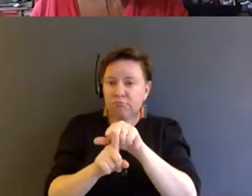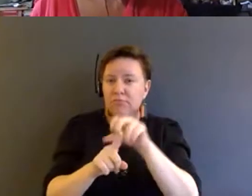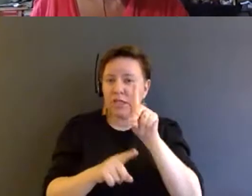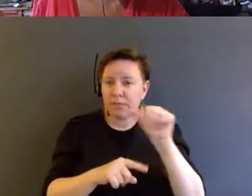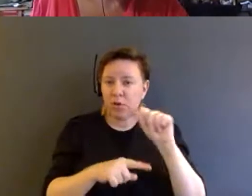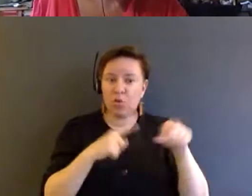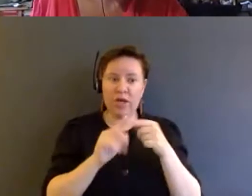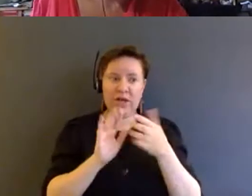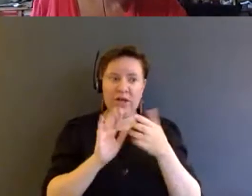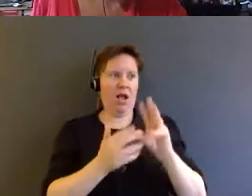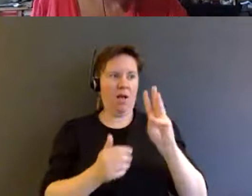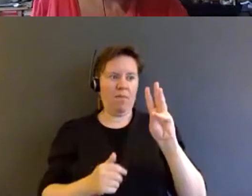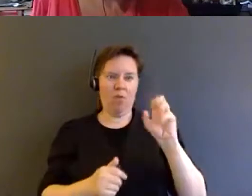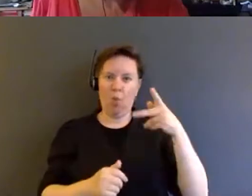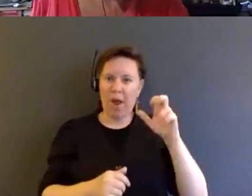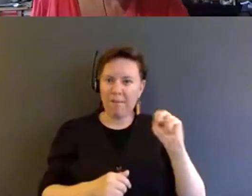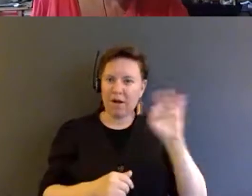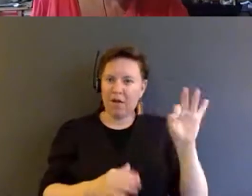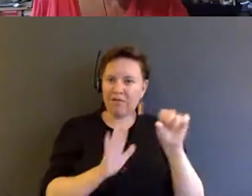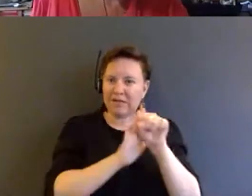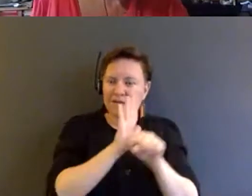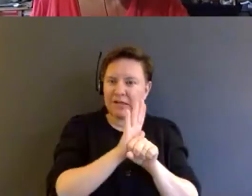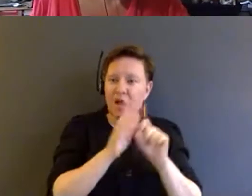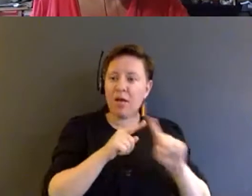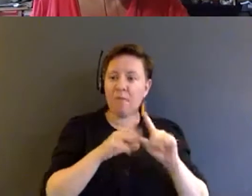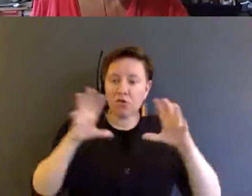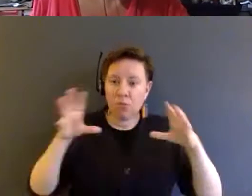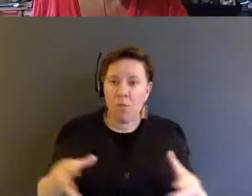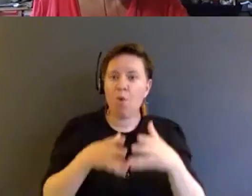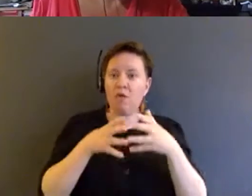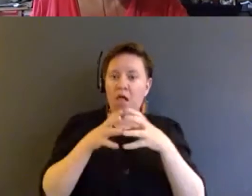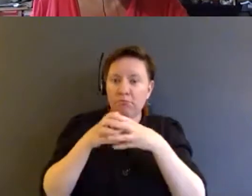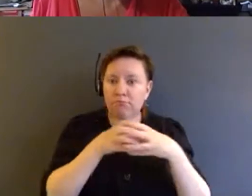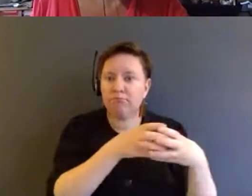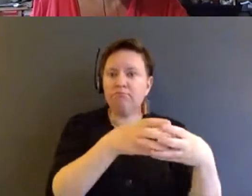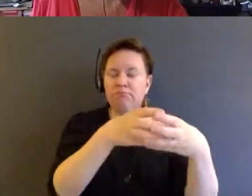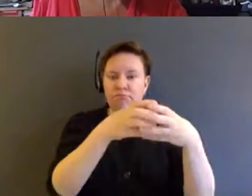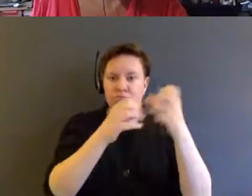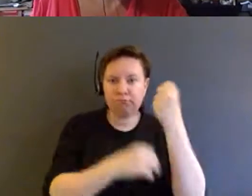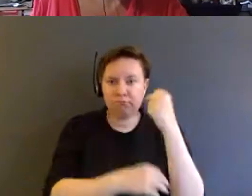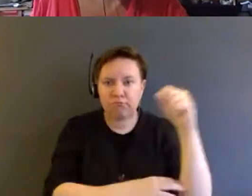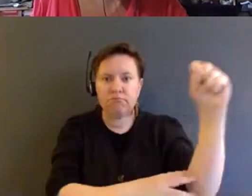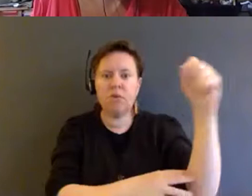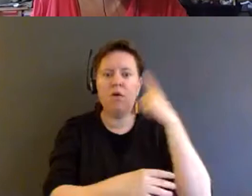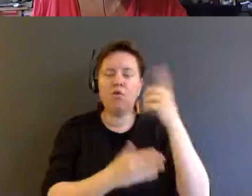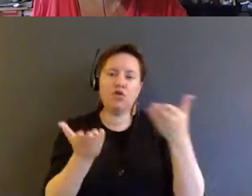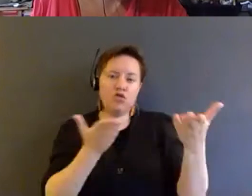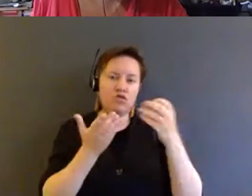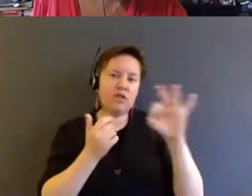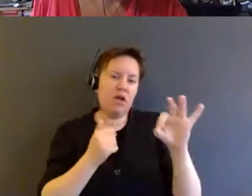weaponized by the state, but to mobilize disability collectives and movements for the service of abolition.